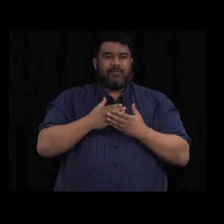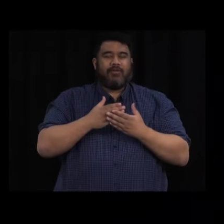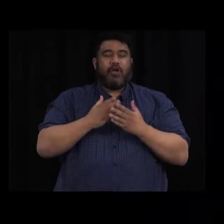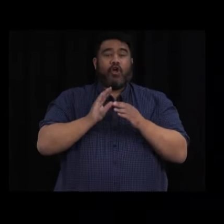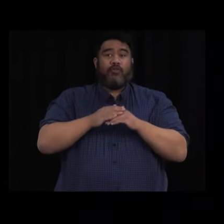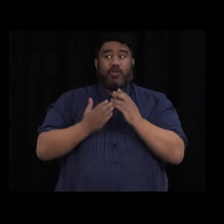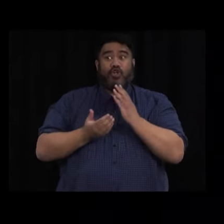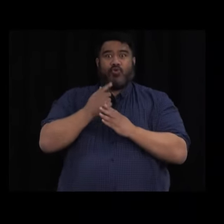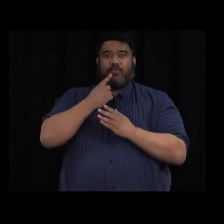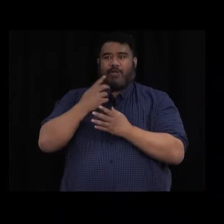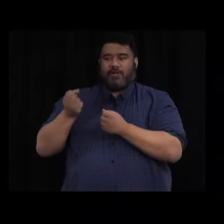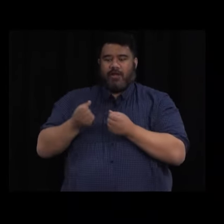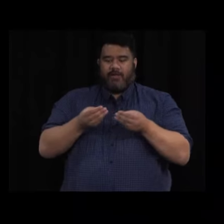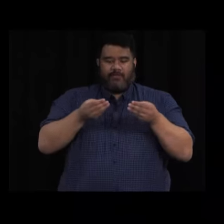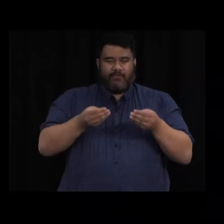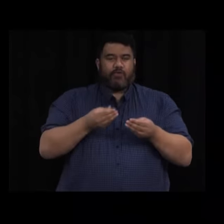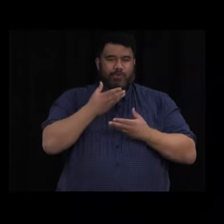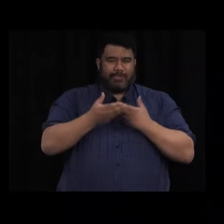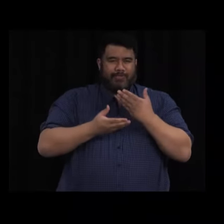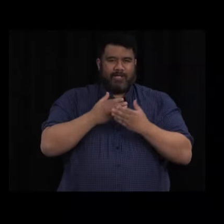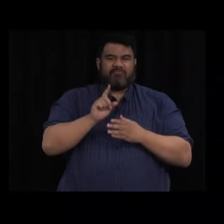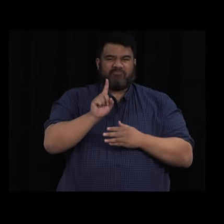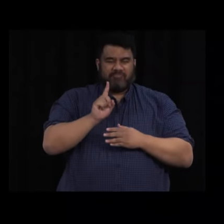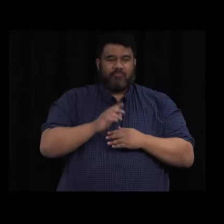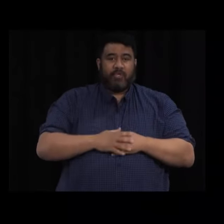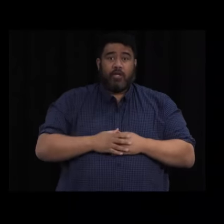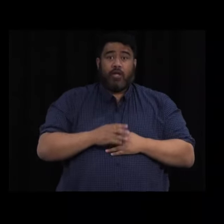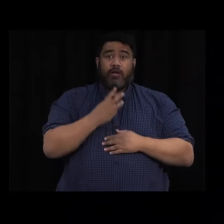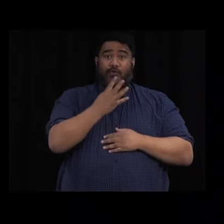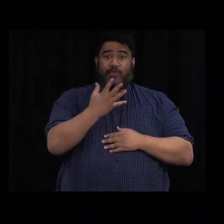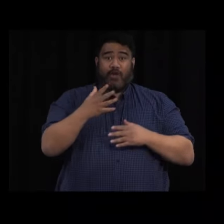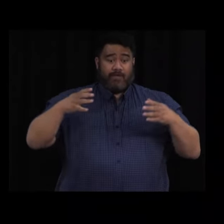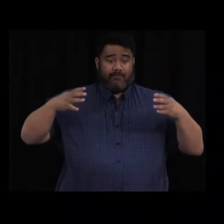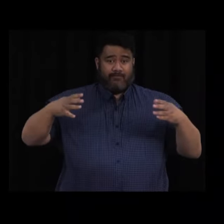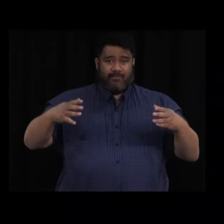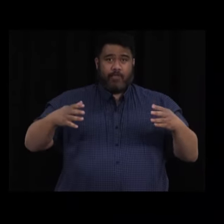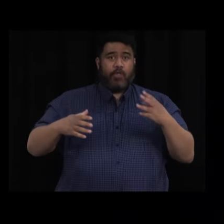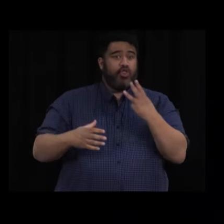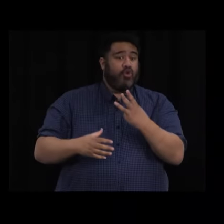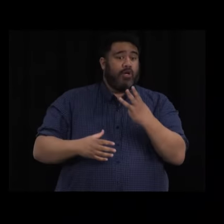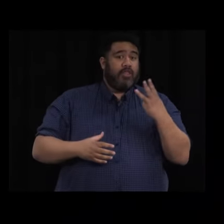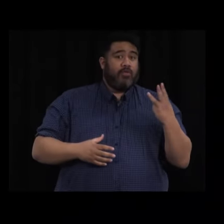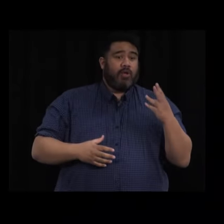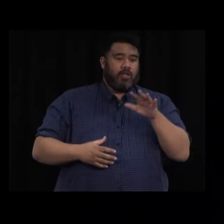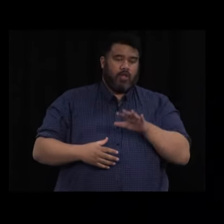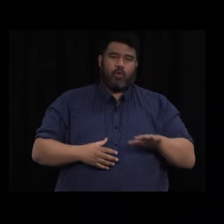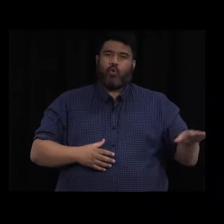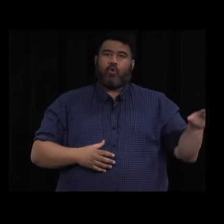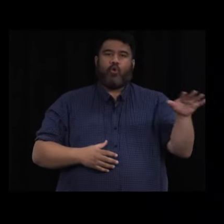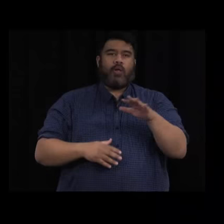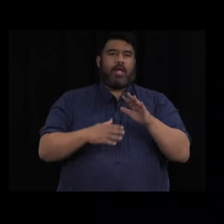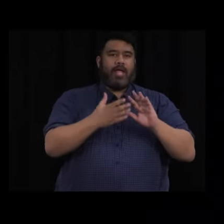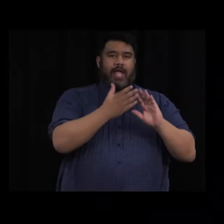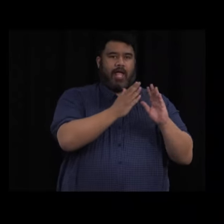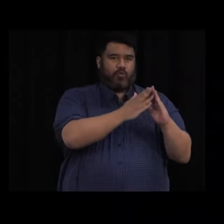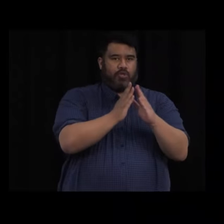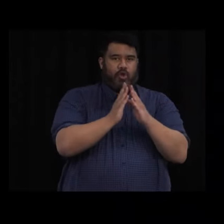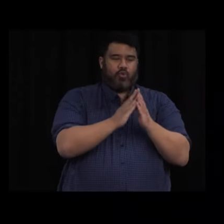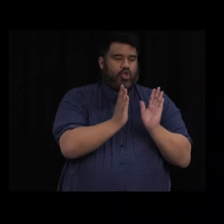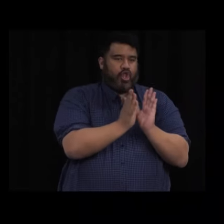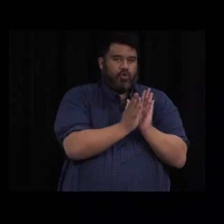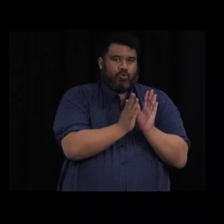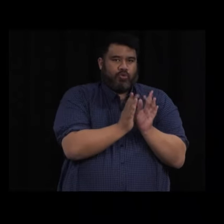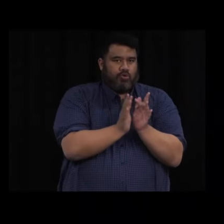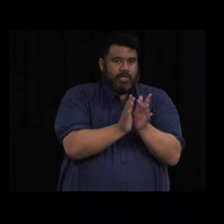information that I have. First, 33 of these new cases are known to be household or other close contacts